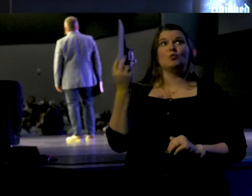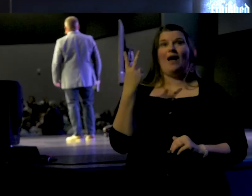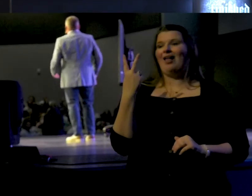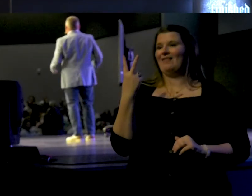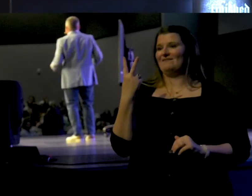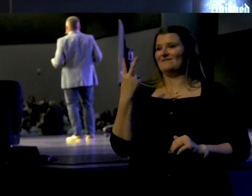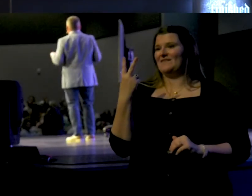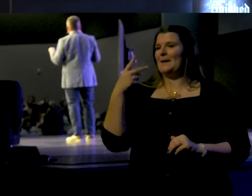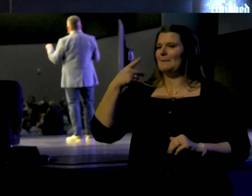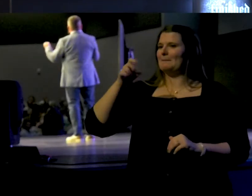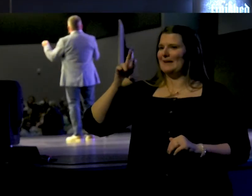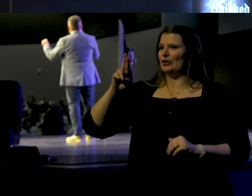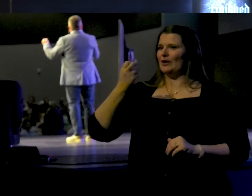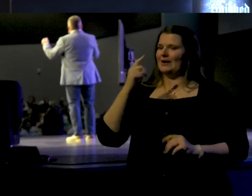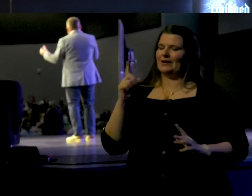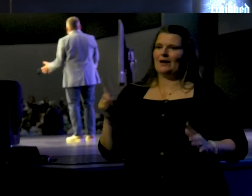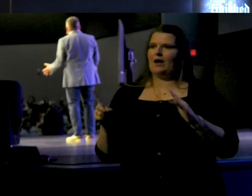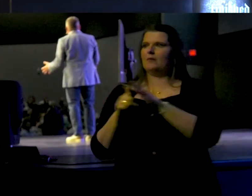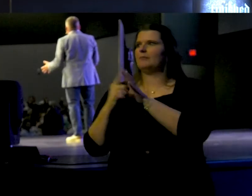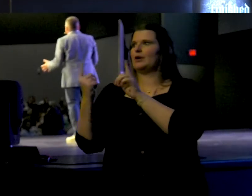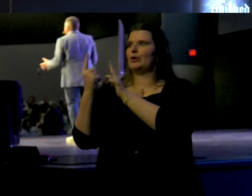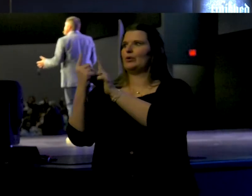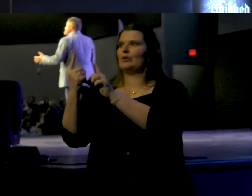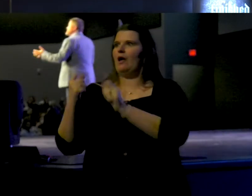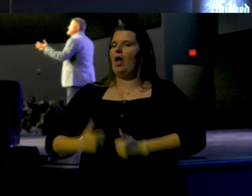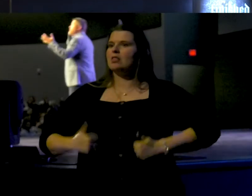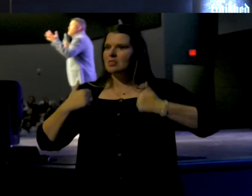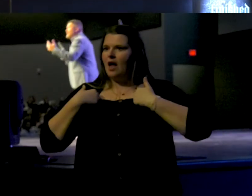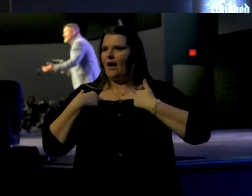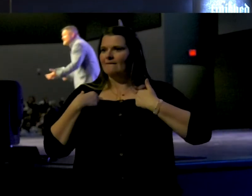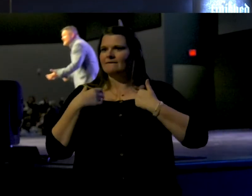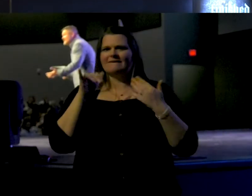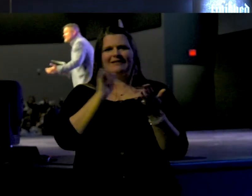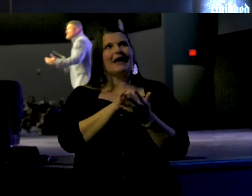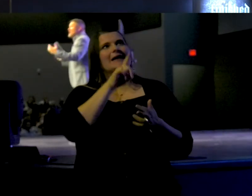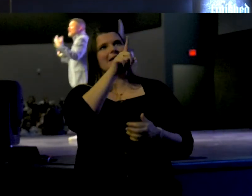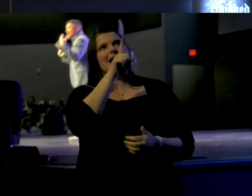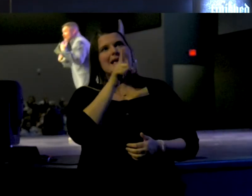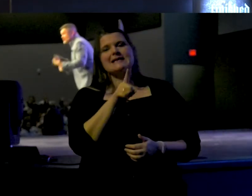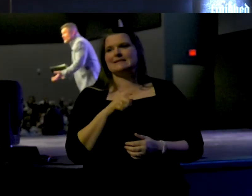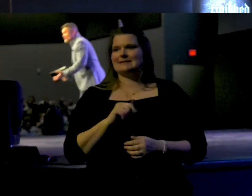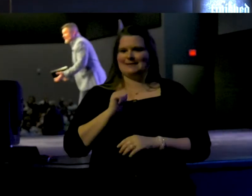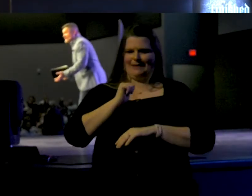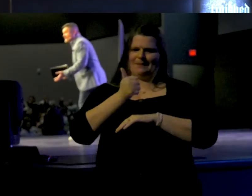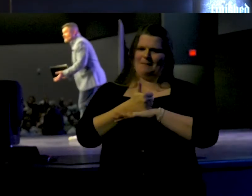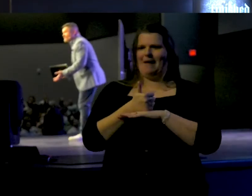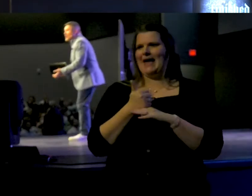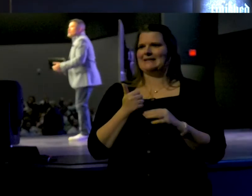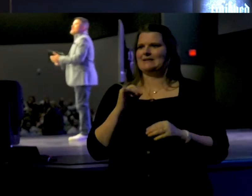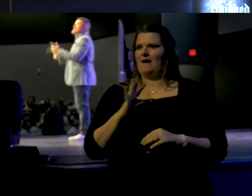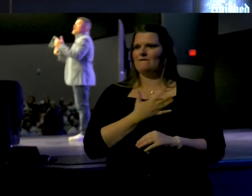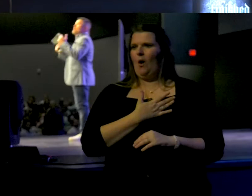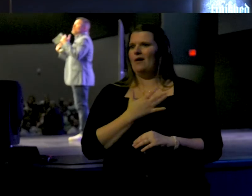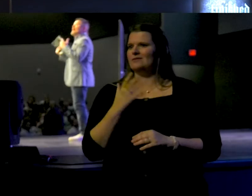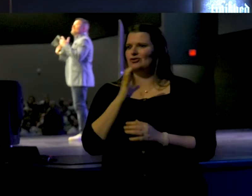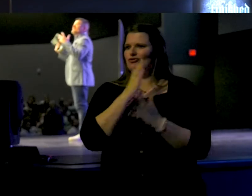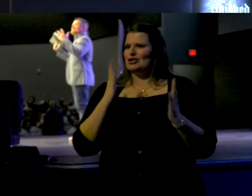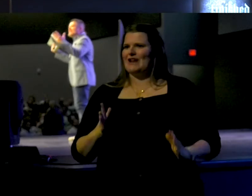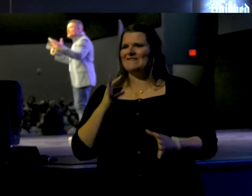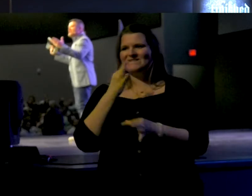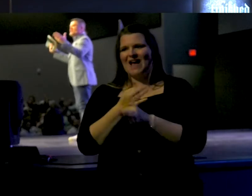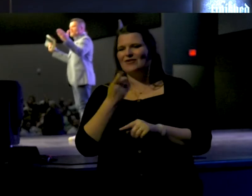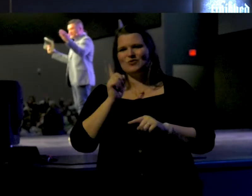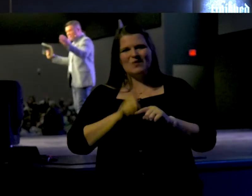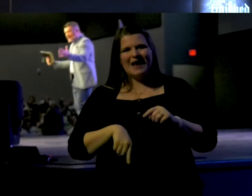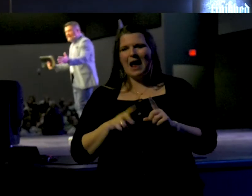name for Peter. That he appeared alive. This is the basis of our Christian faith. You cannot apply